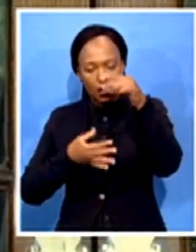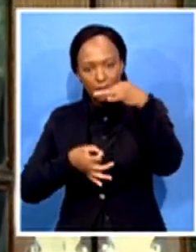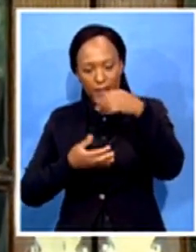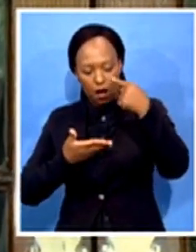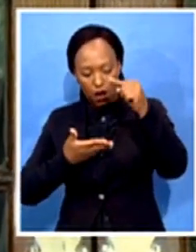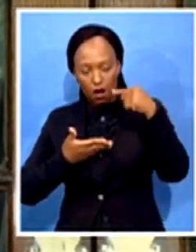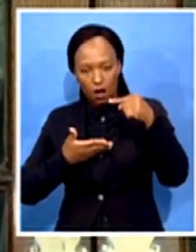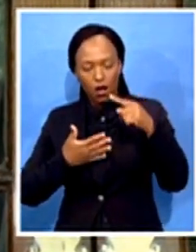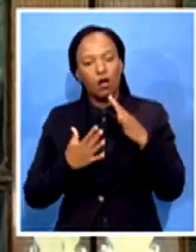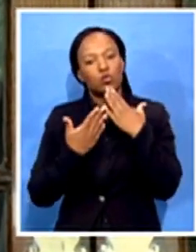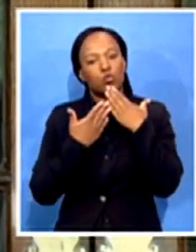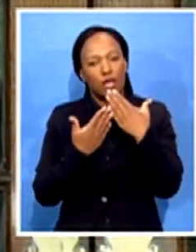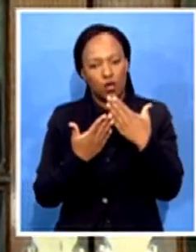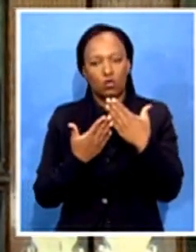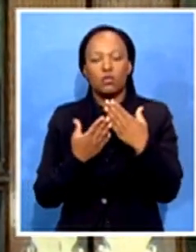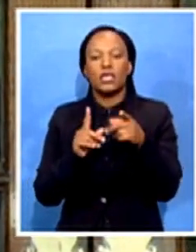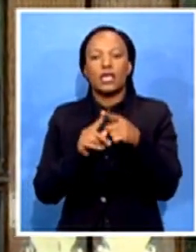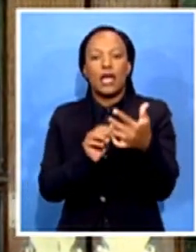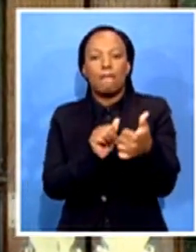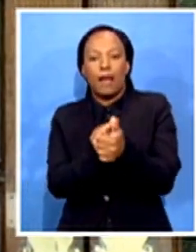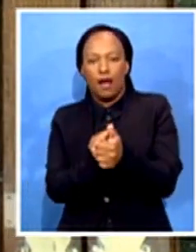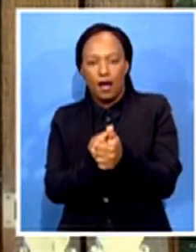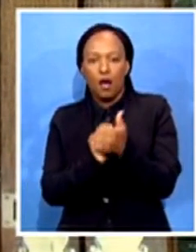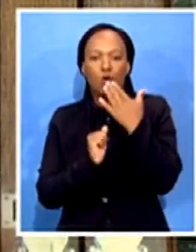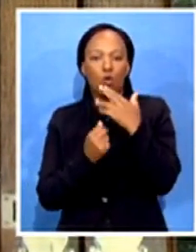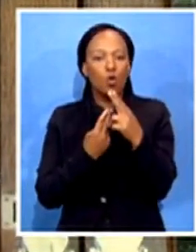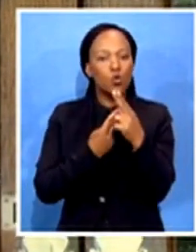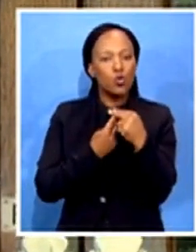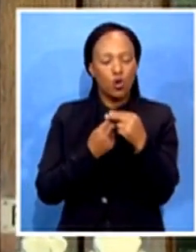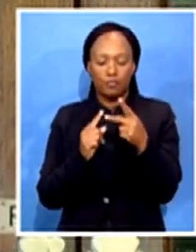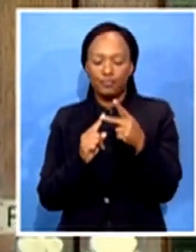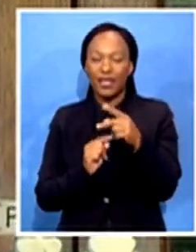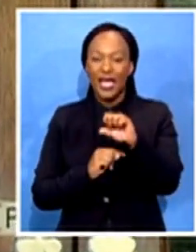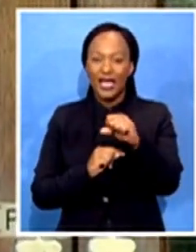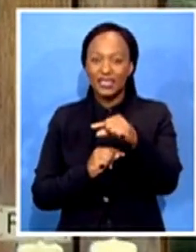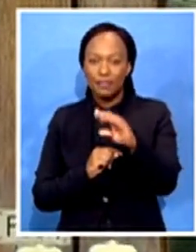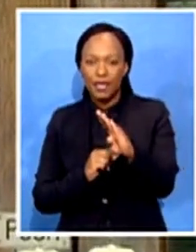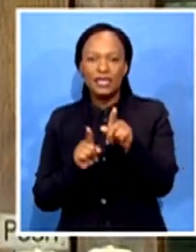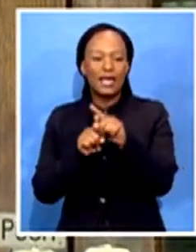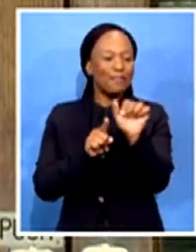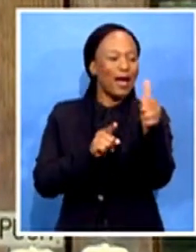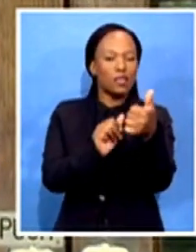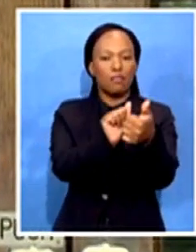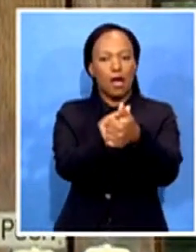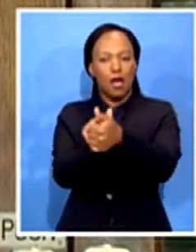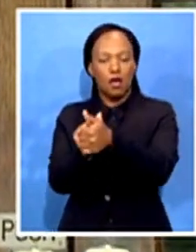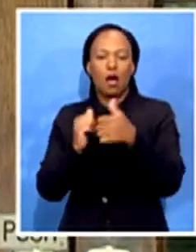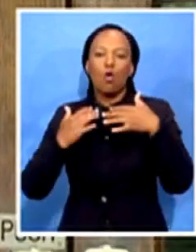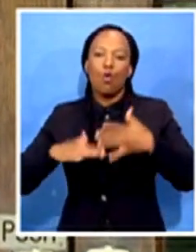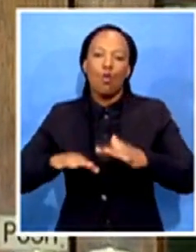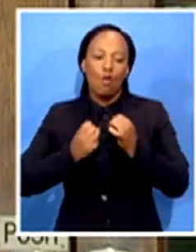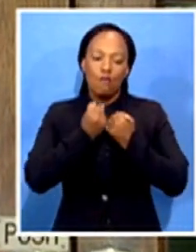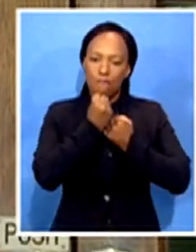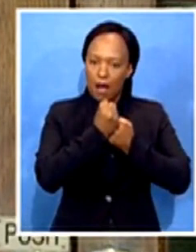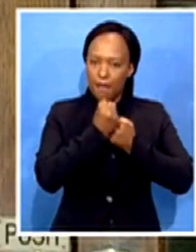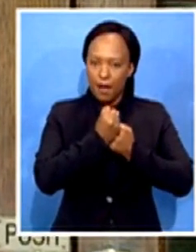teacher union, your SGBs, and other partners who have shown, who have supported us, who are continuing to monitor us. It